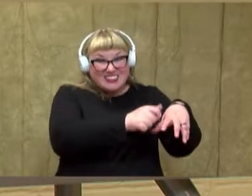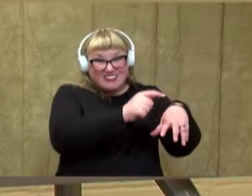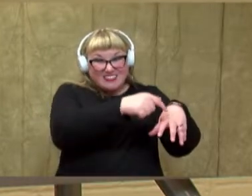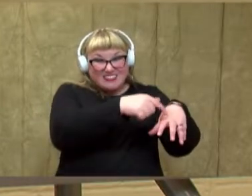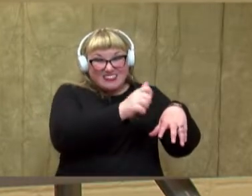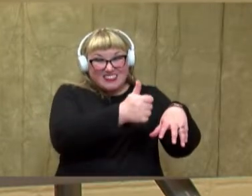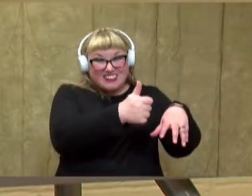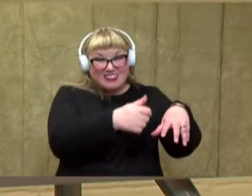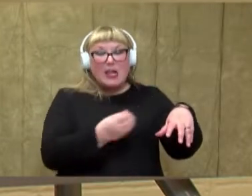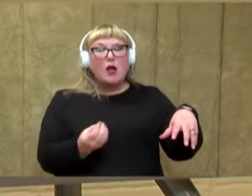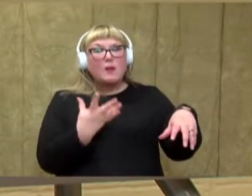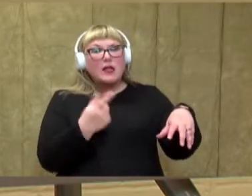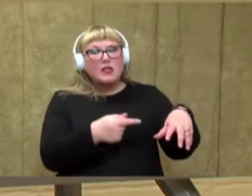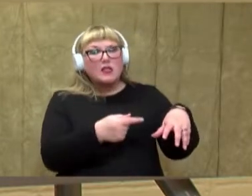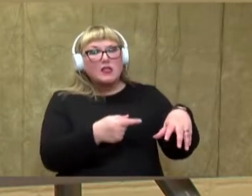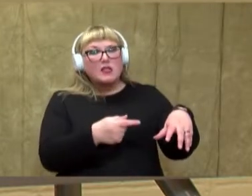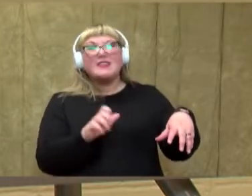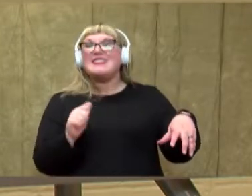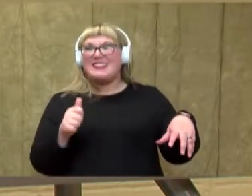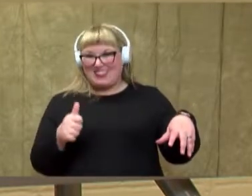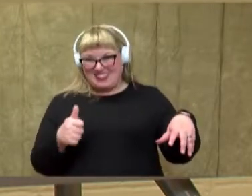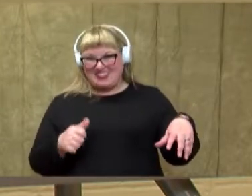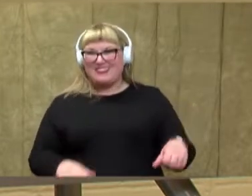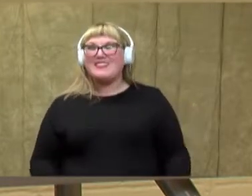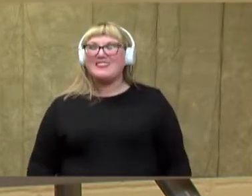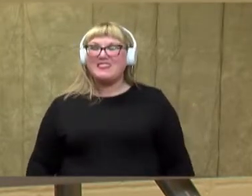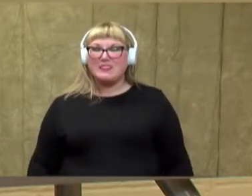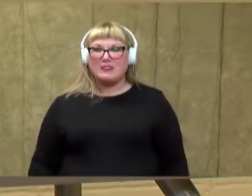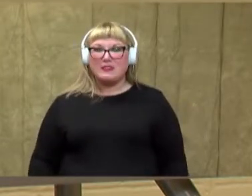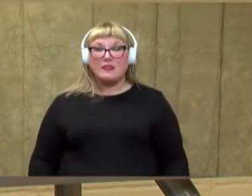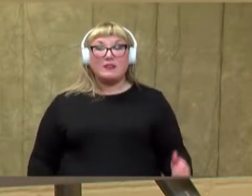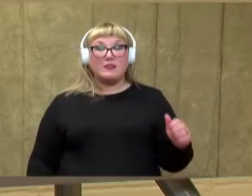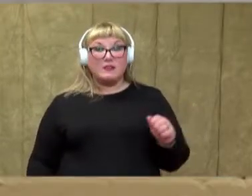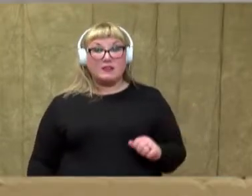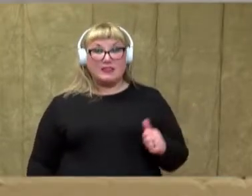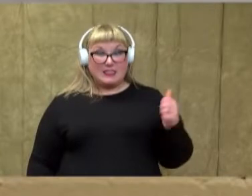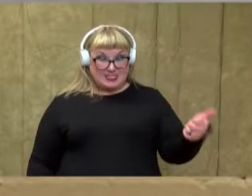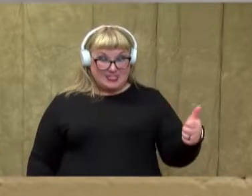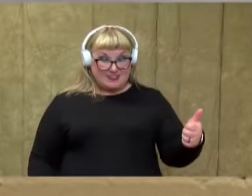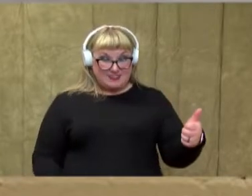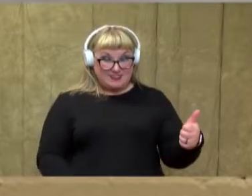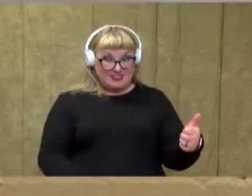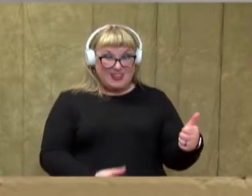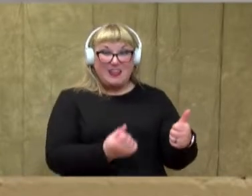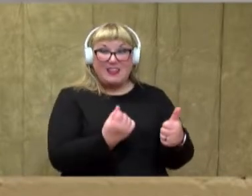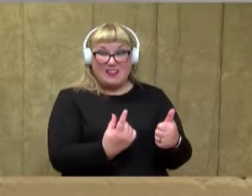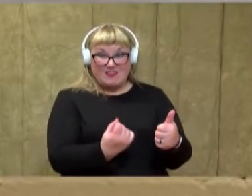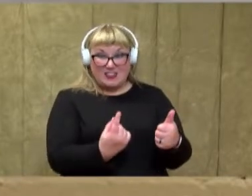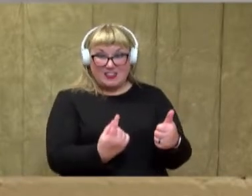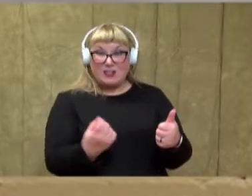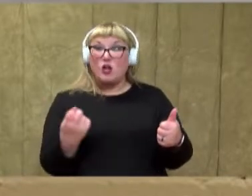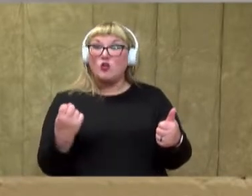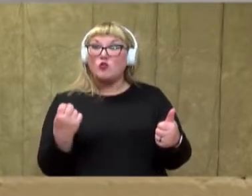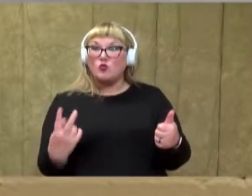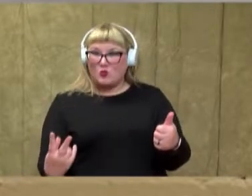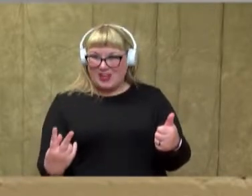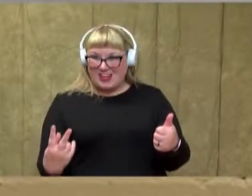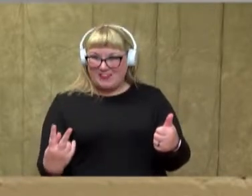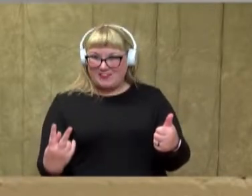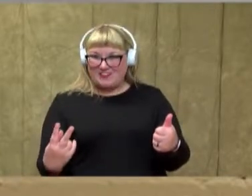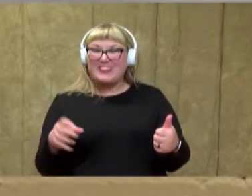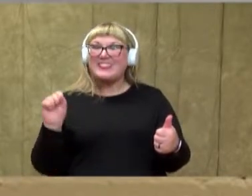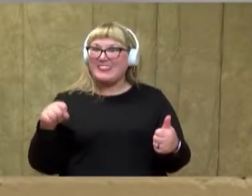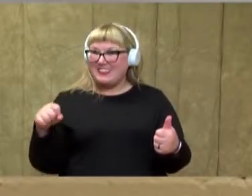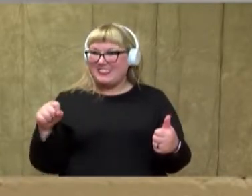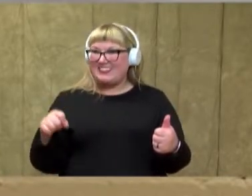are there in there? Ten. Good job. Let's count from ten. Ten, eleven, twelve.